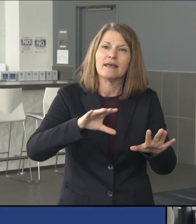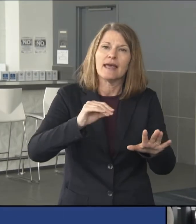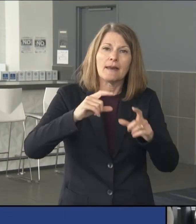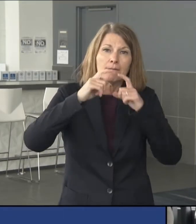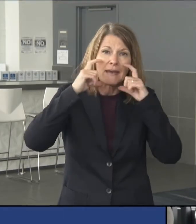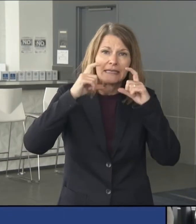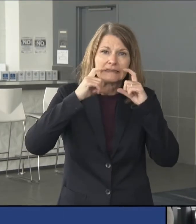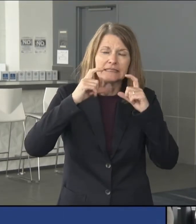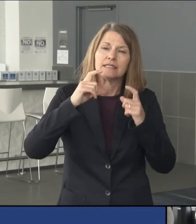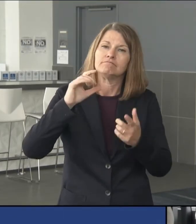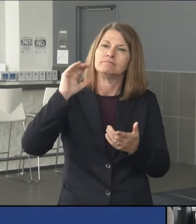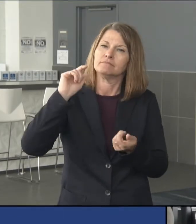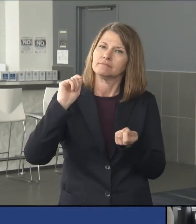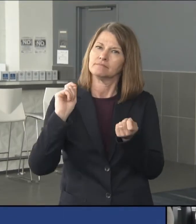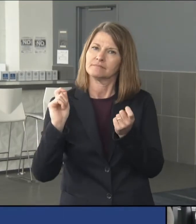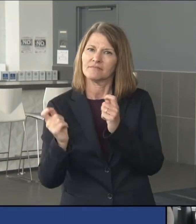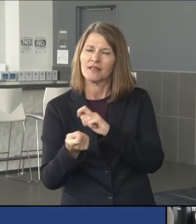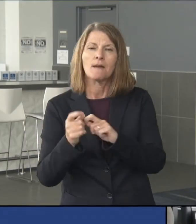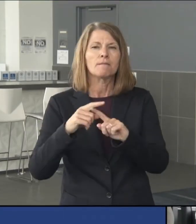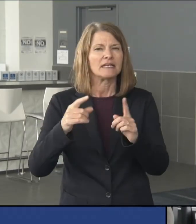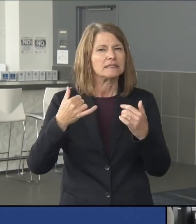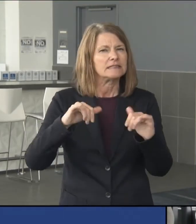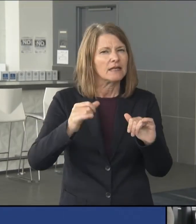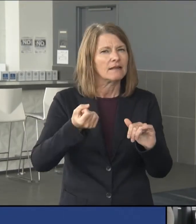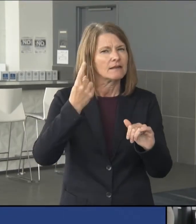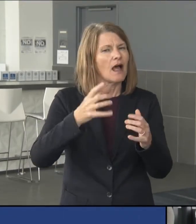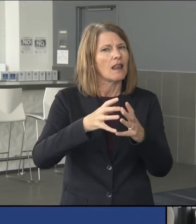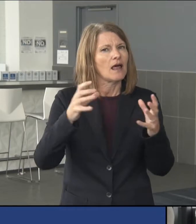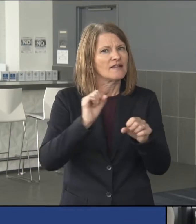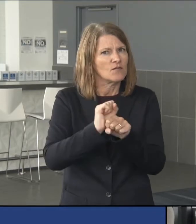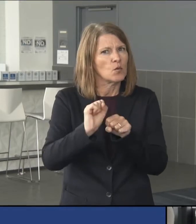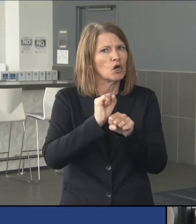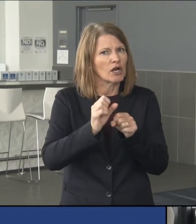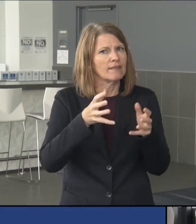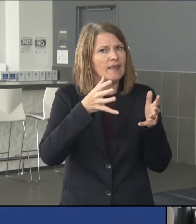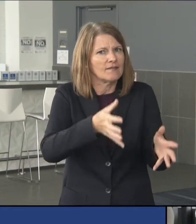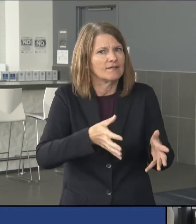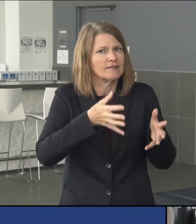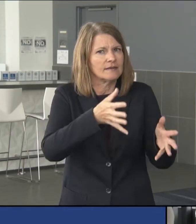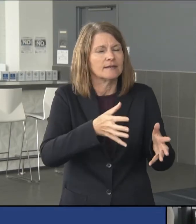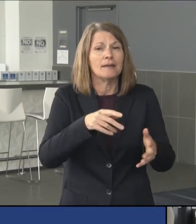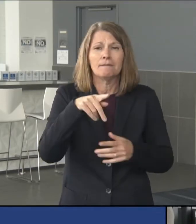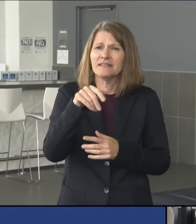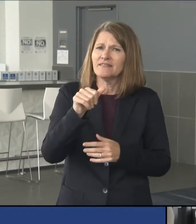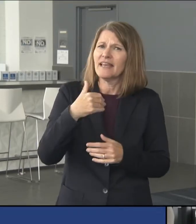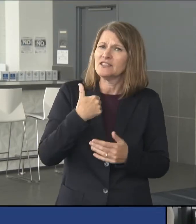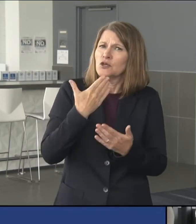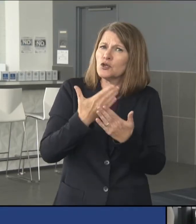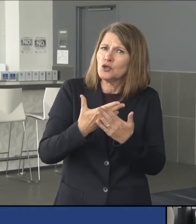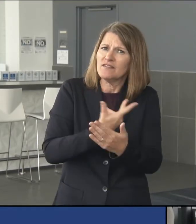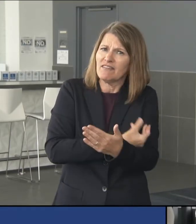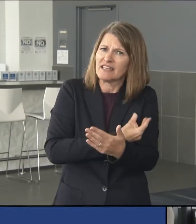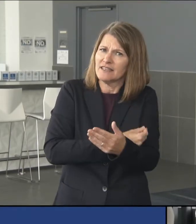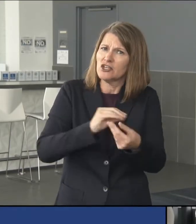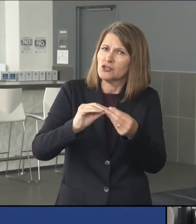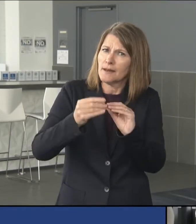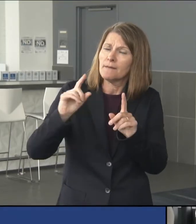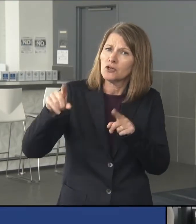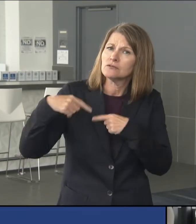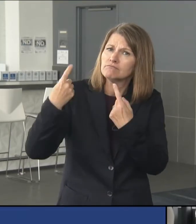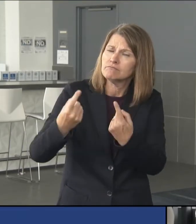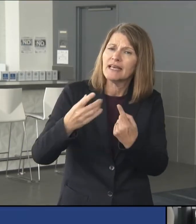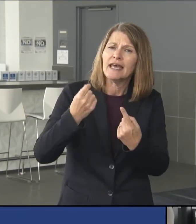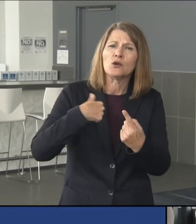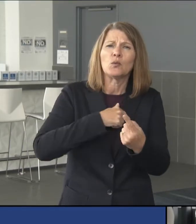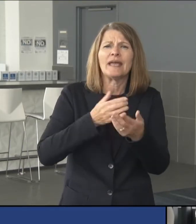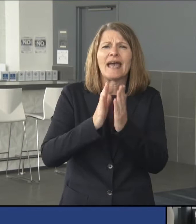But we also understand there's still much work to be done. Pennsylvania has a good vaccination number so far, and we